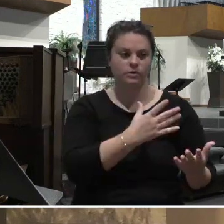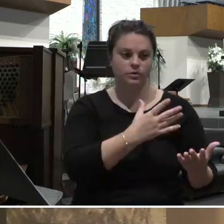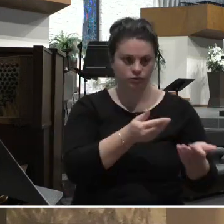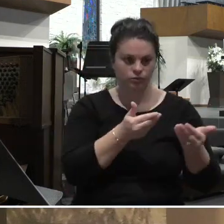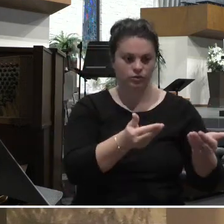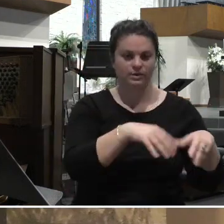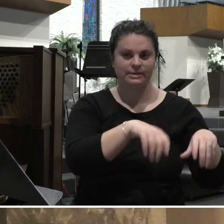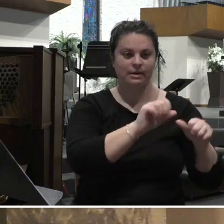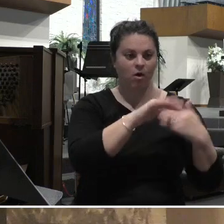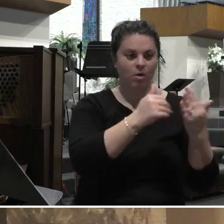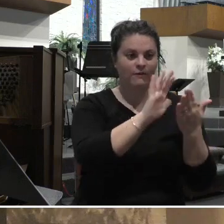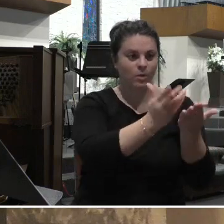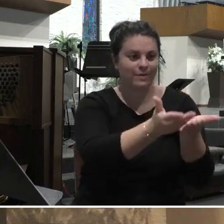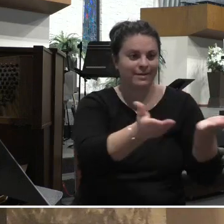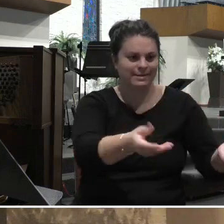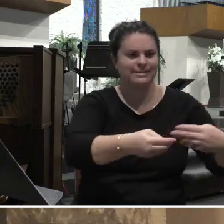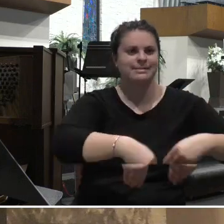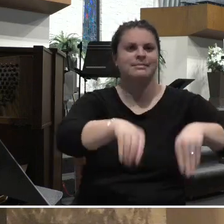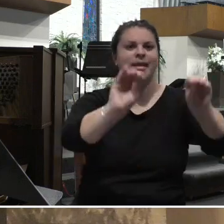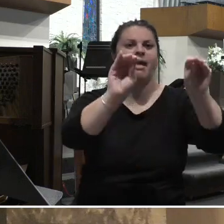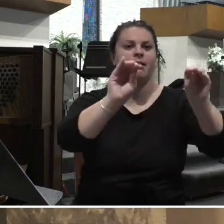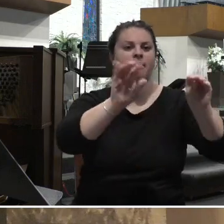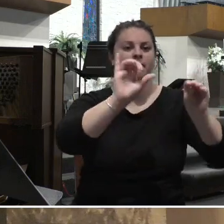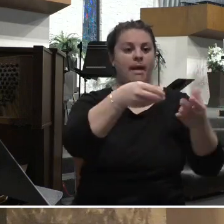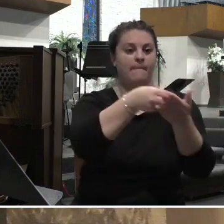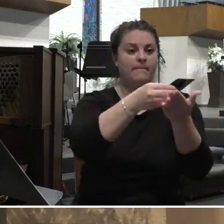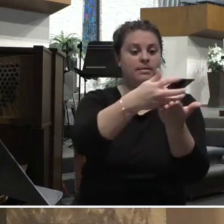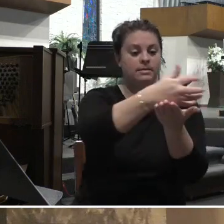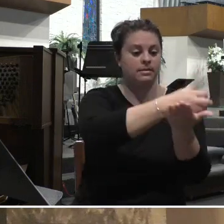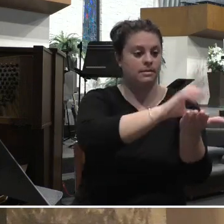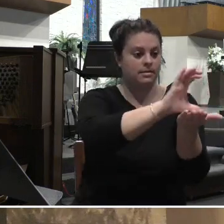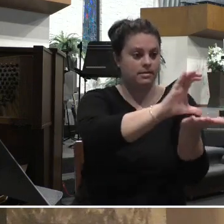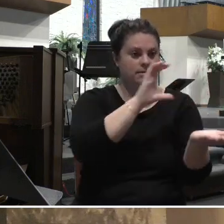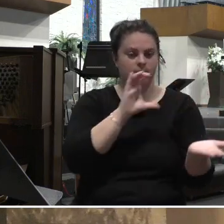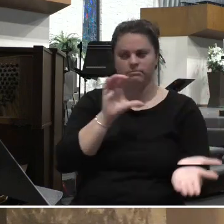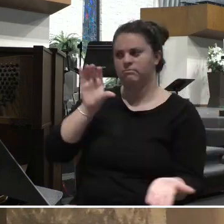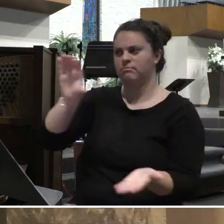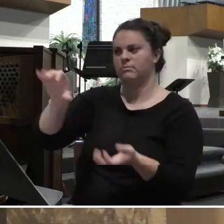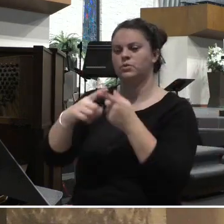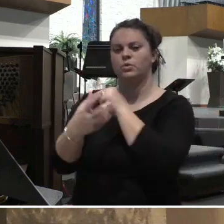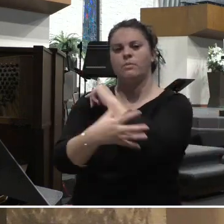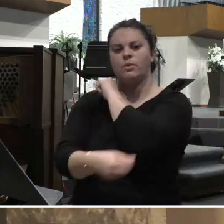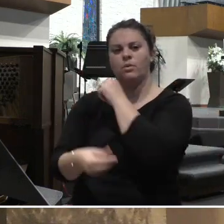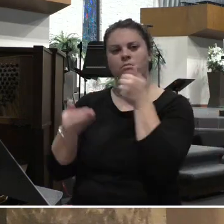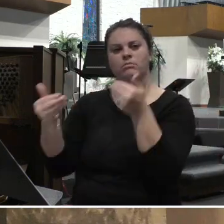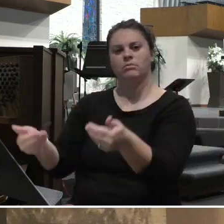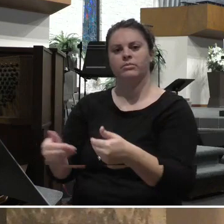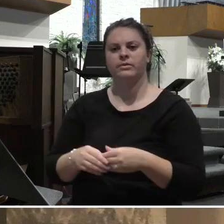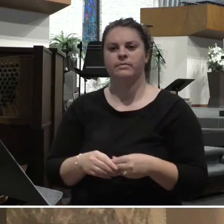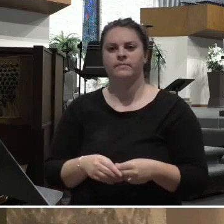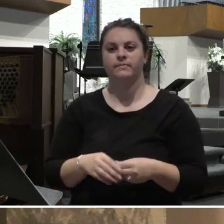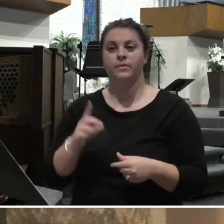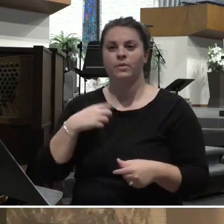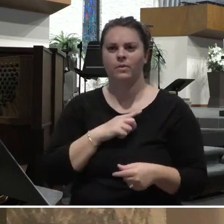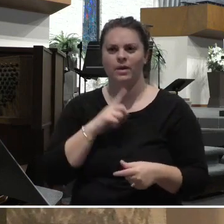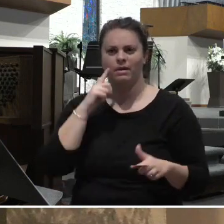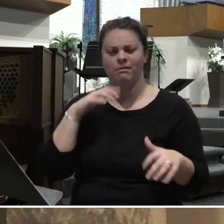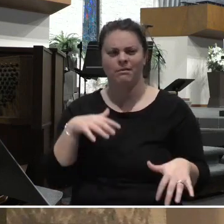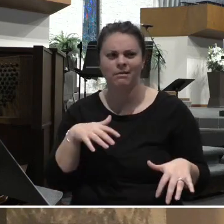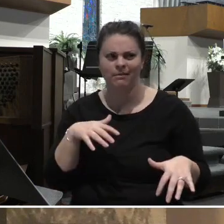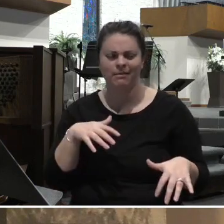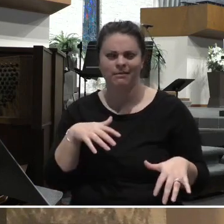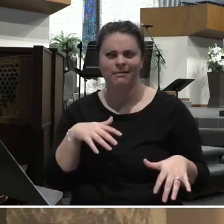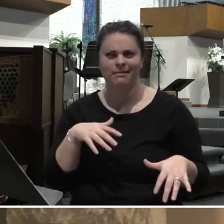And take that money and give that money to the poor. So while we may be stumped at this parable, this was Jesus' normal way of teaching.